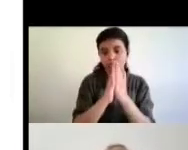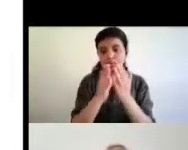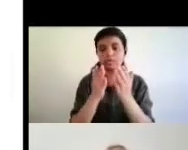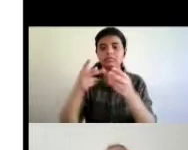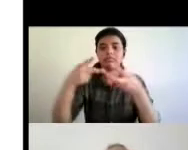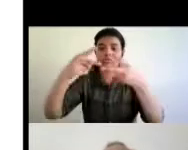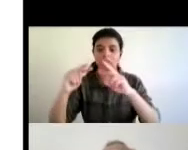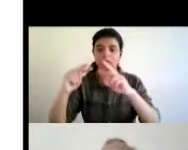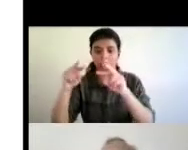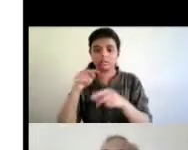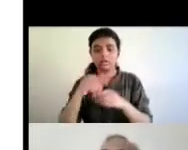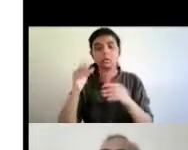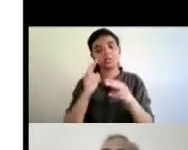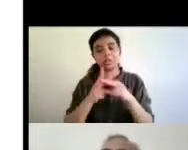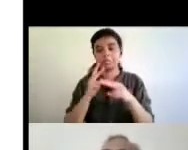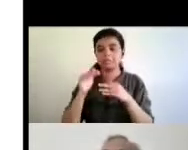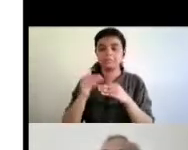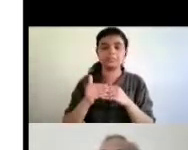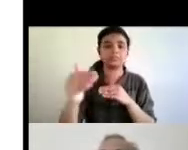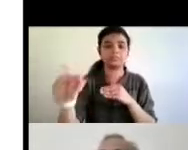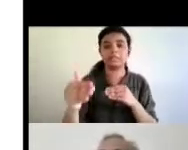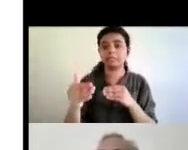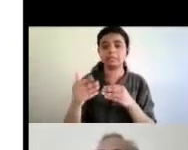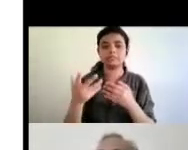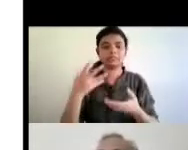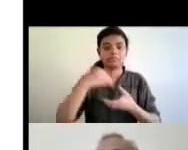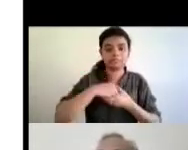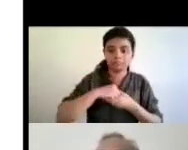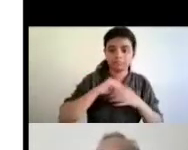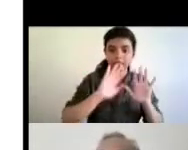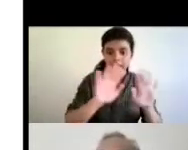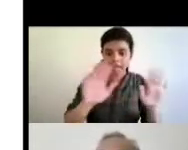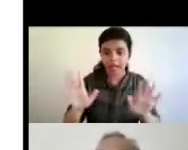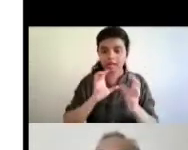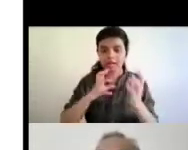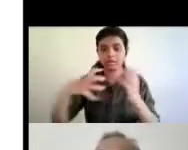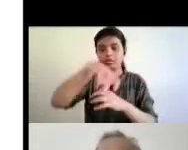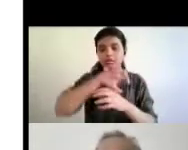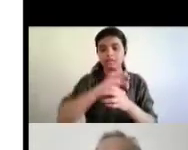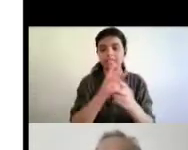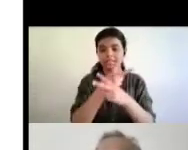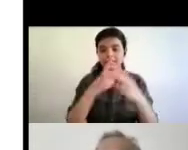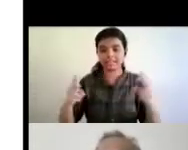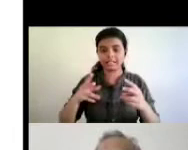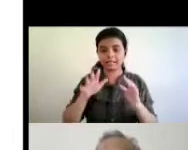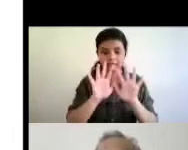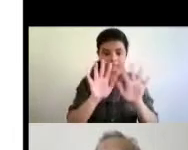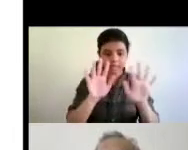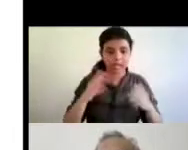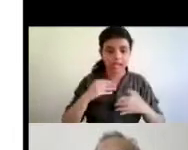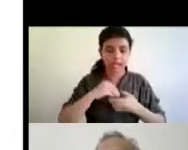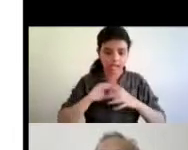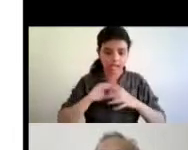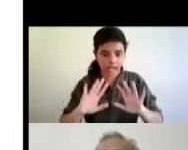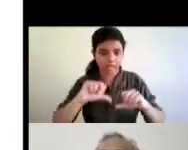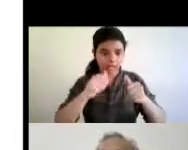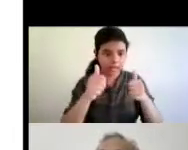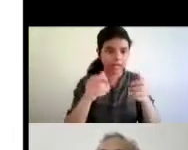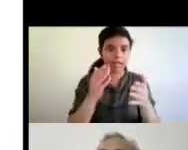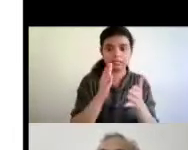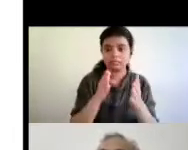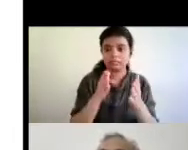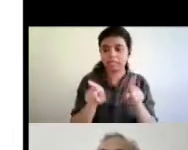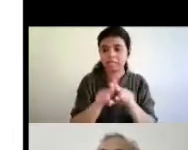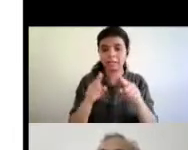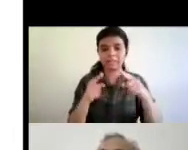on on the implementation and building capacity in the countries to to be able to implement this